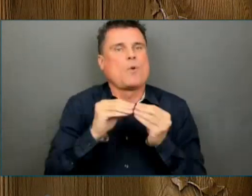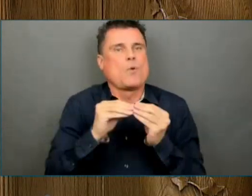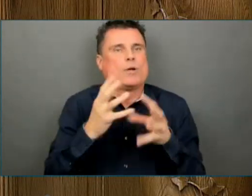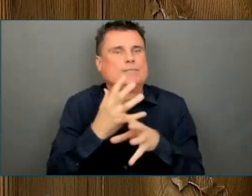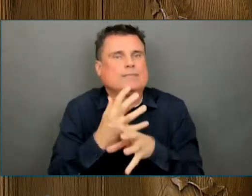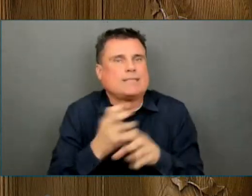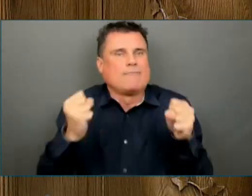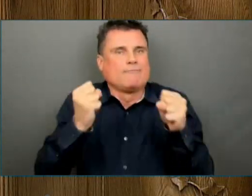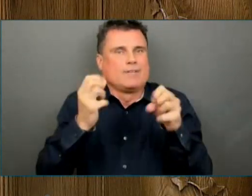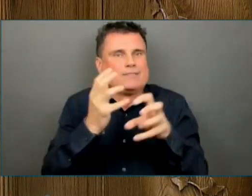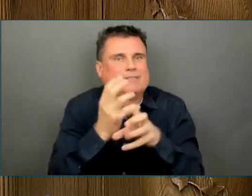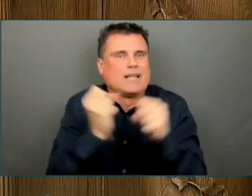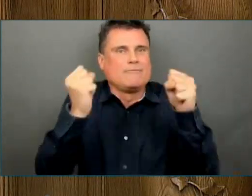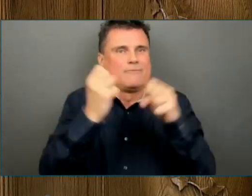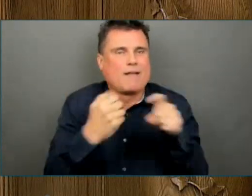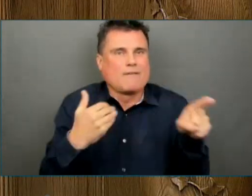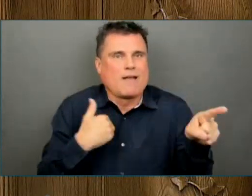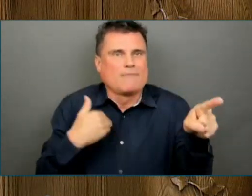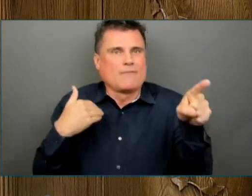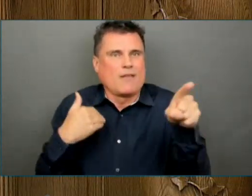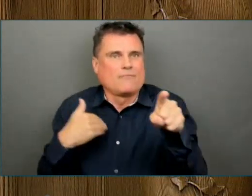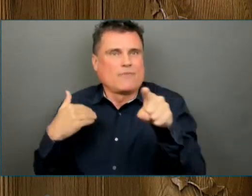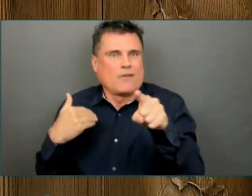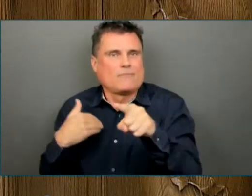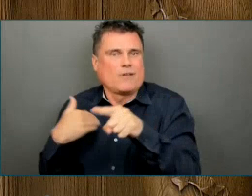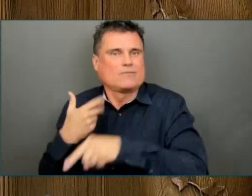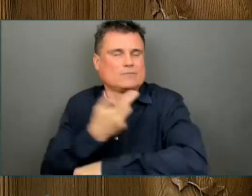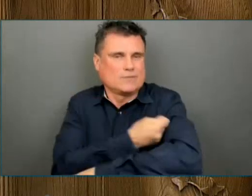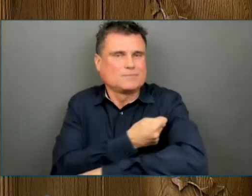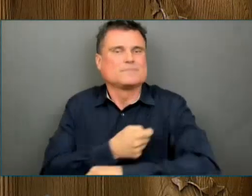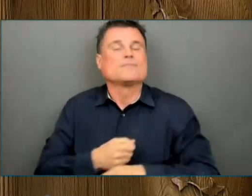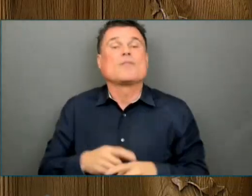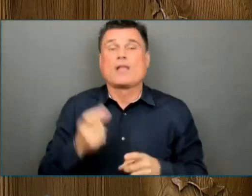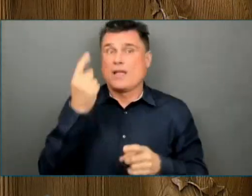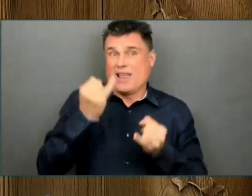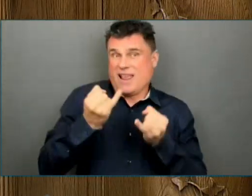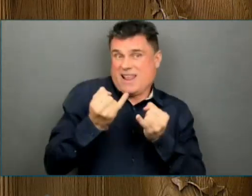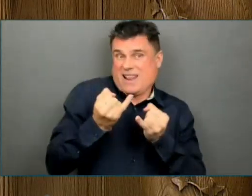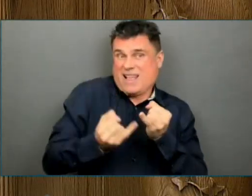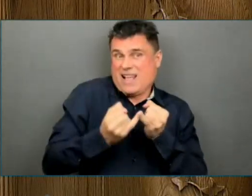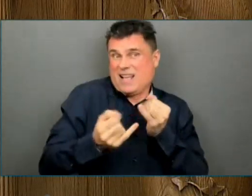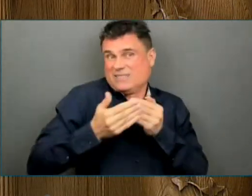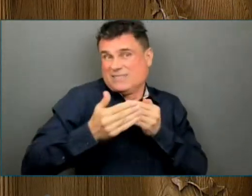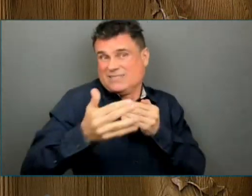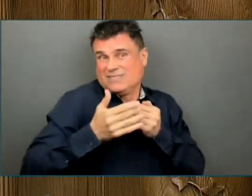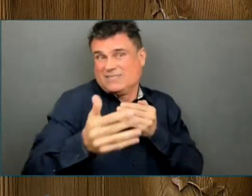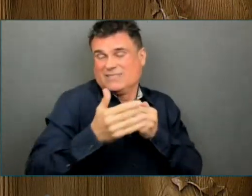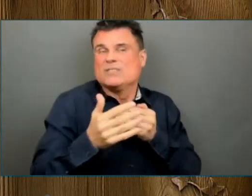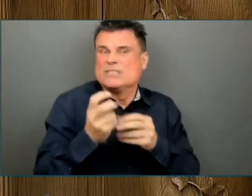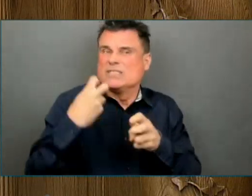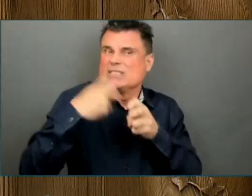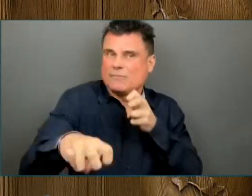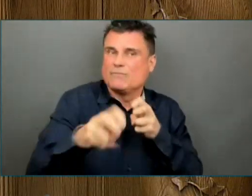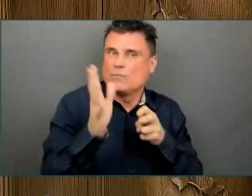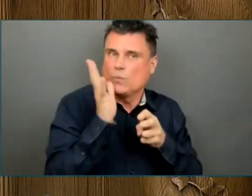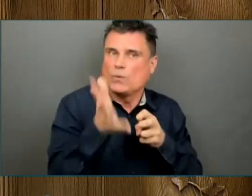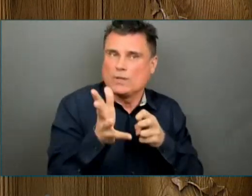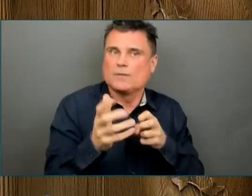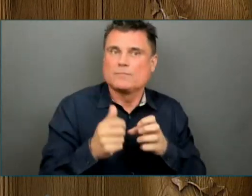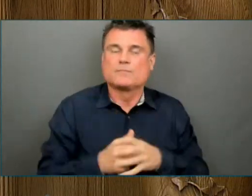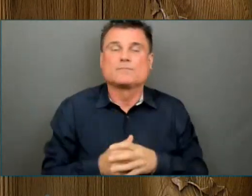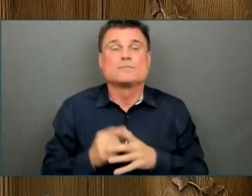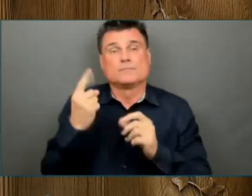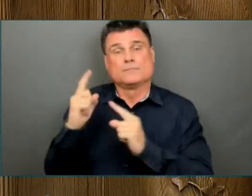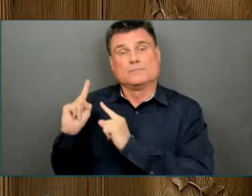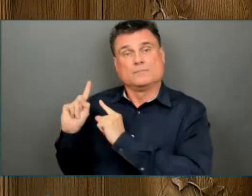the most difficult. This pandemic is no different, as the last few weeks have proven. High case counts mean we